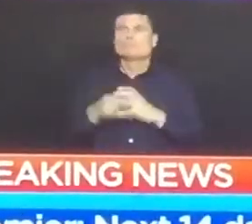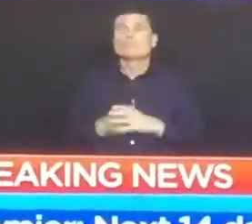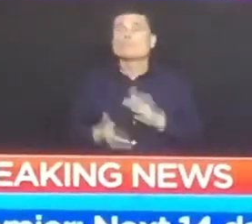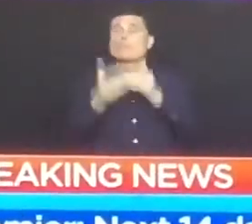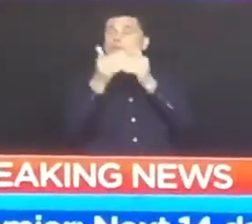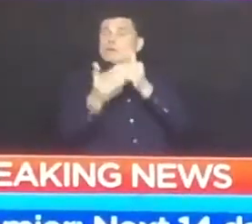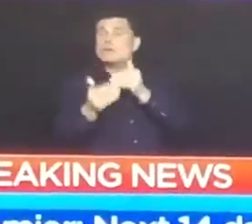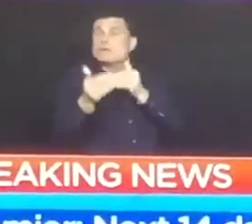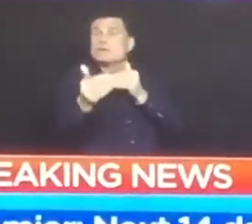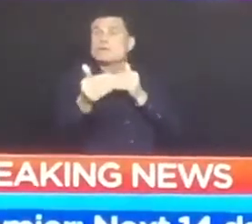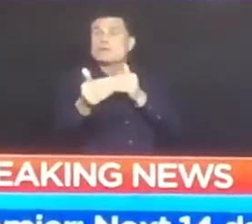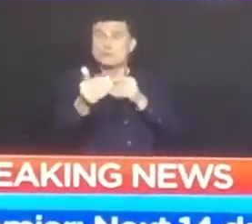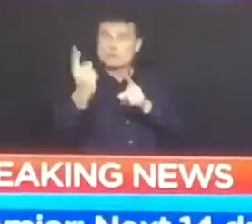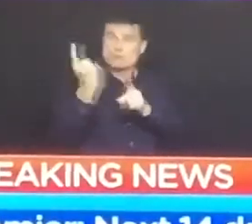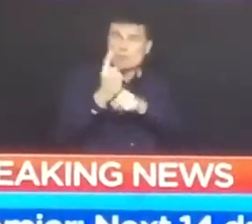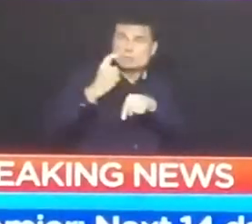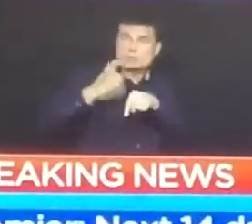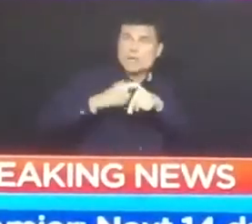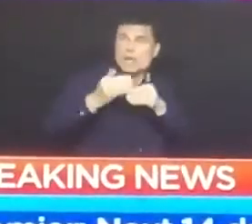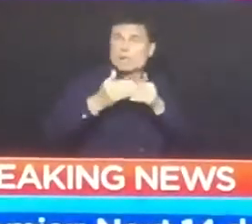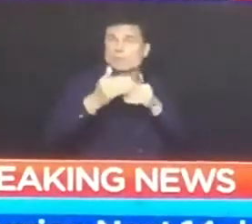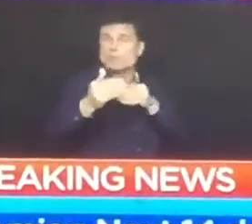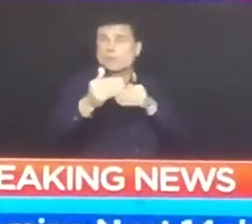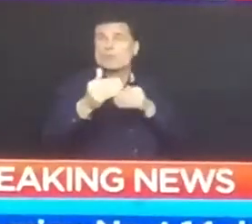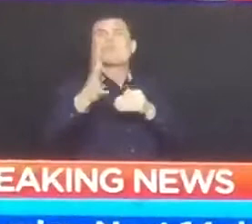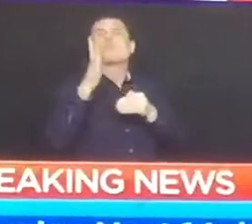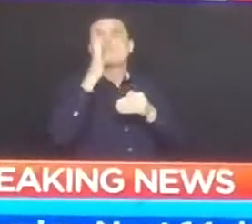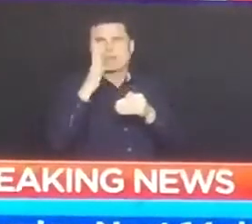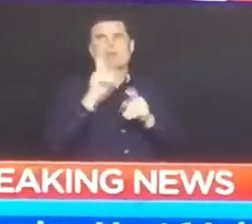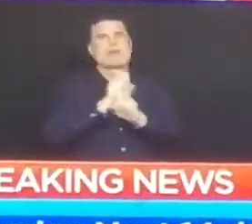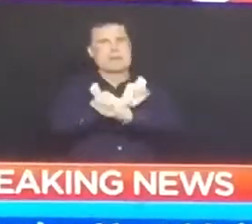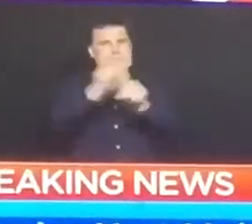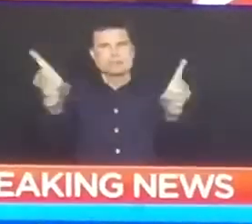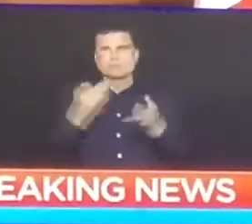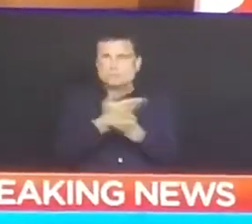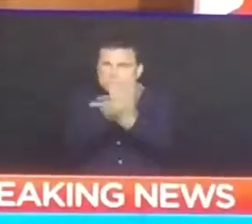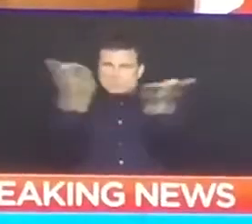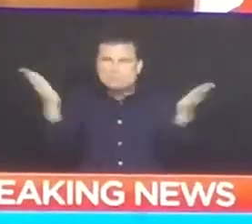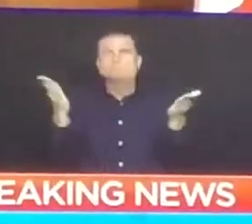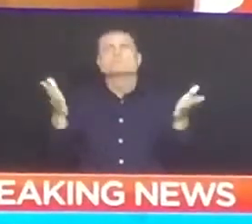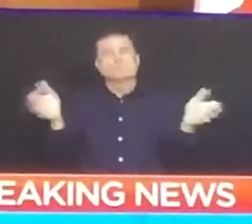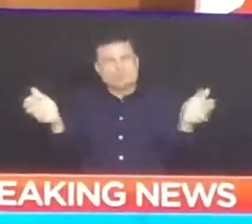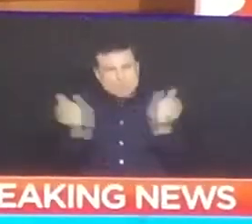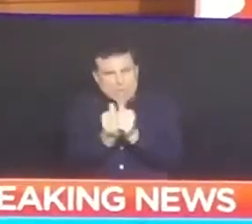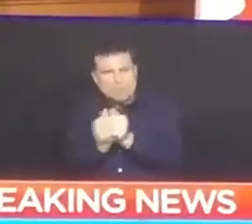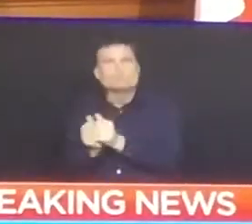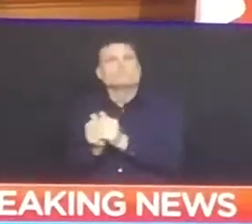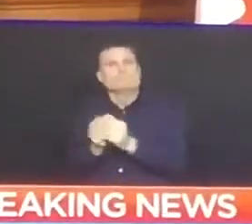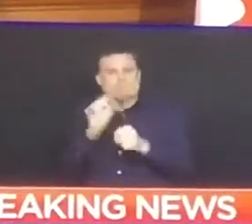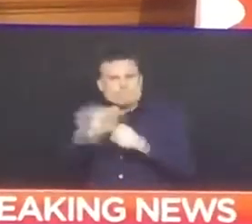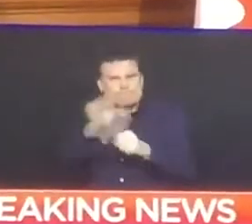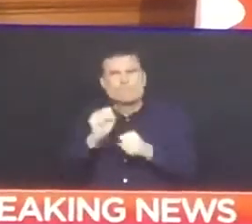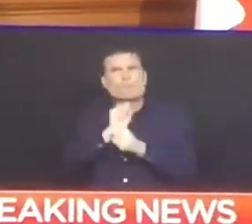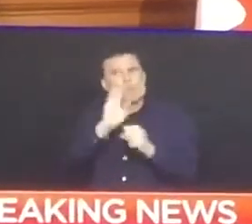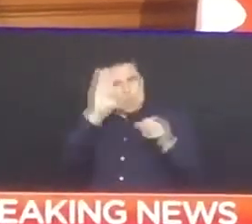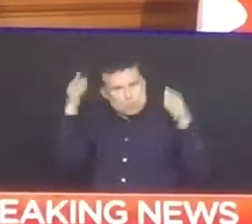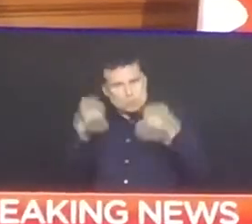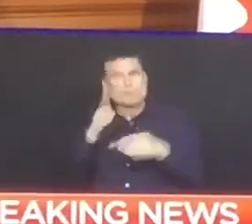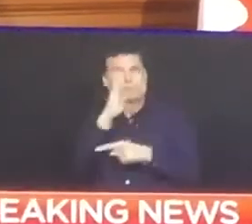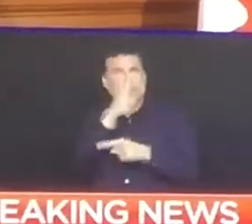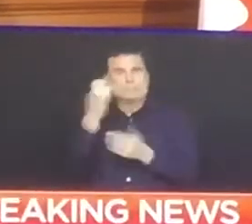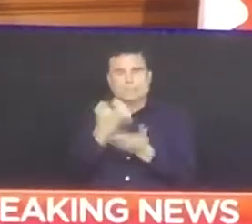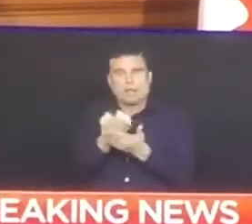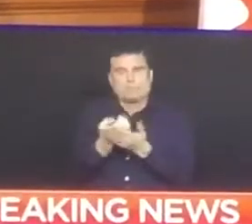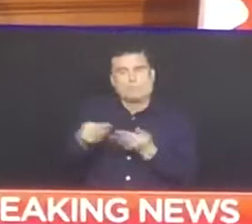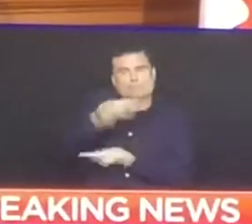COVID-19 may be the biggest challenge our province has ever faced it. So tonight, I'm extending BC's state